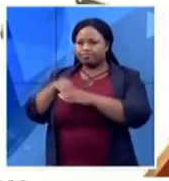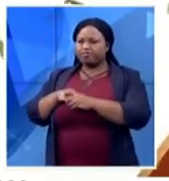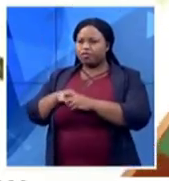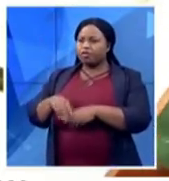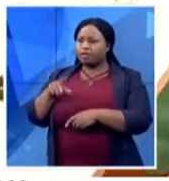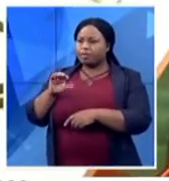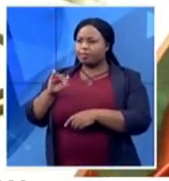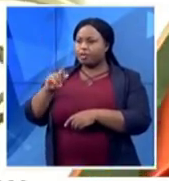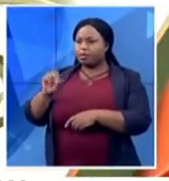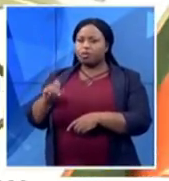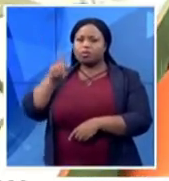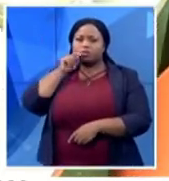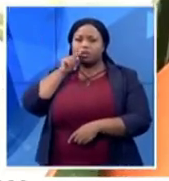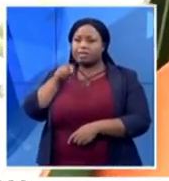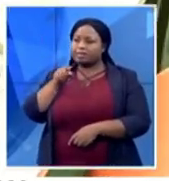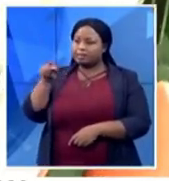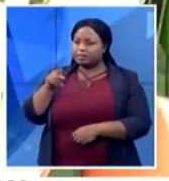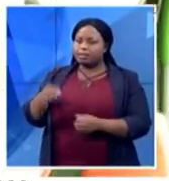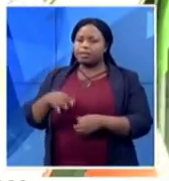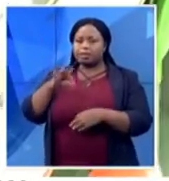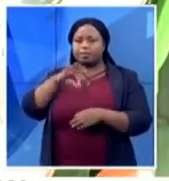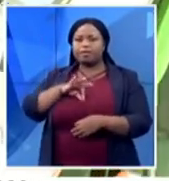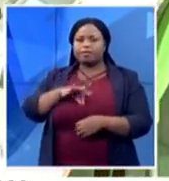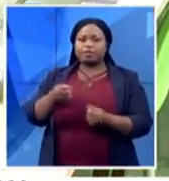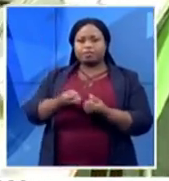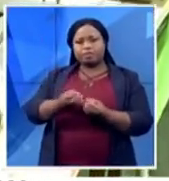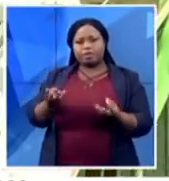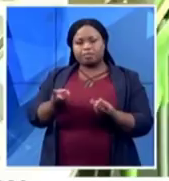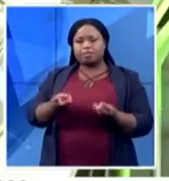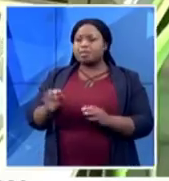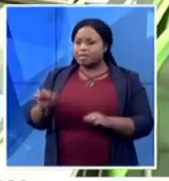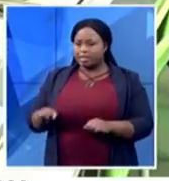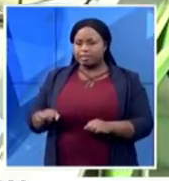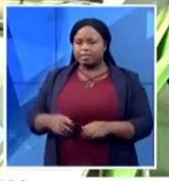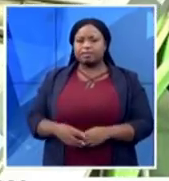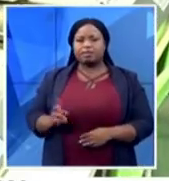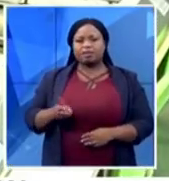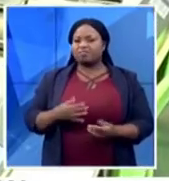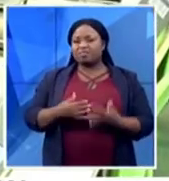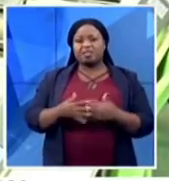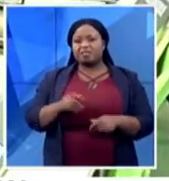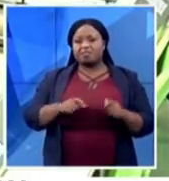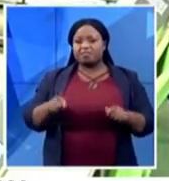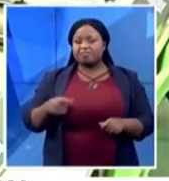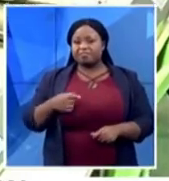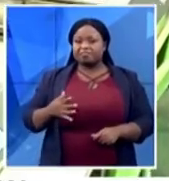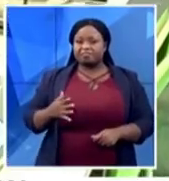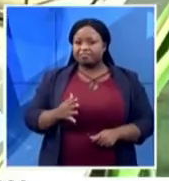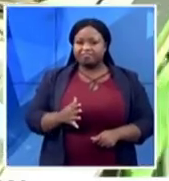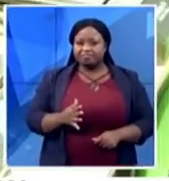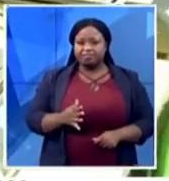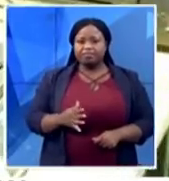benefit the general public as well? Yes, definitely. So anybody that actually wants to, to get access to this and need